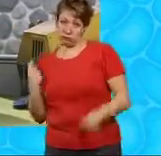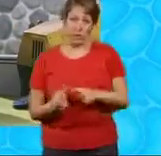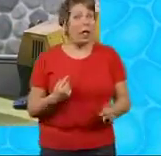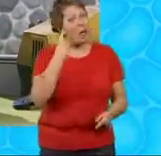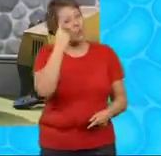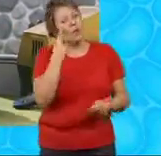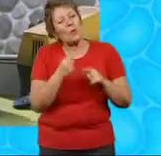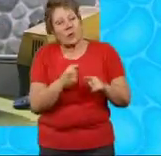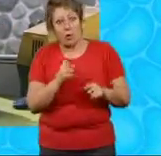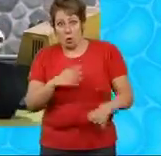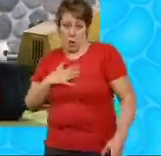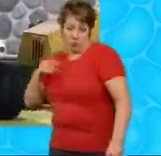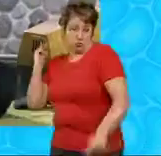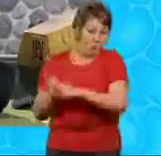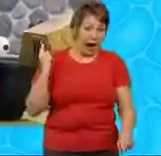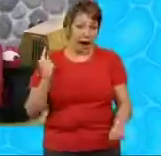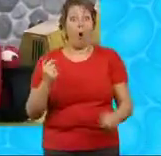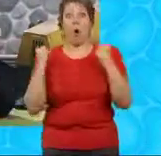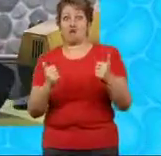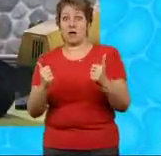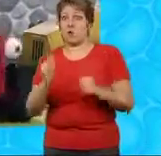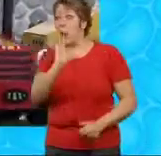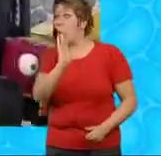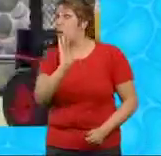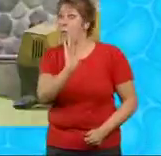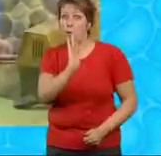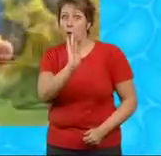single quick Hey, Dizzy, wait!